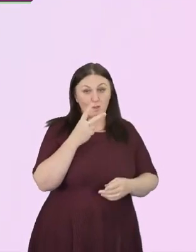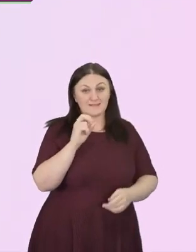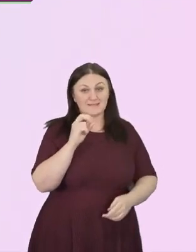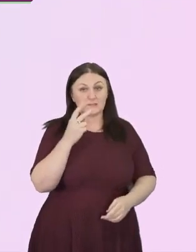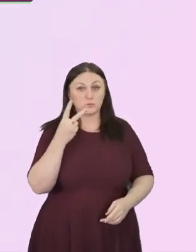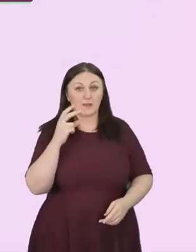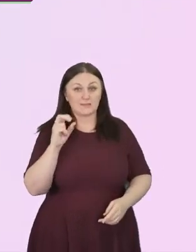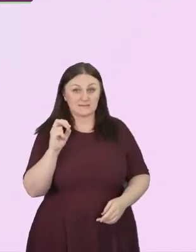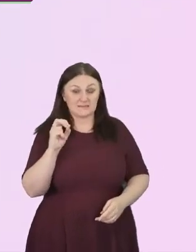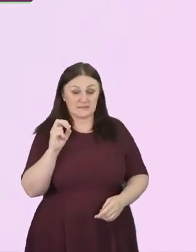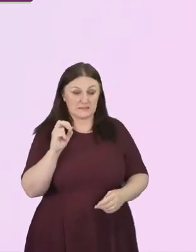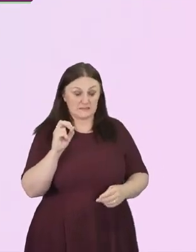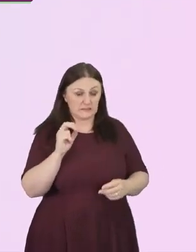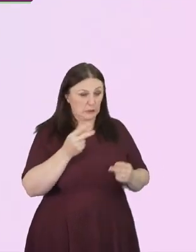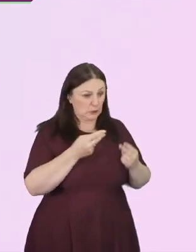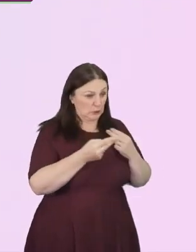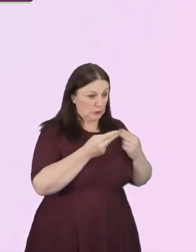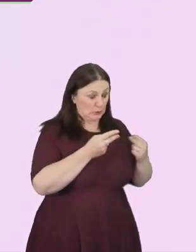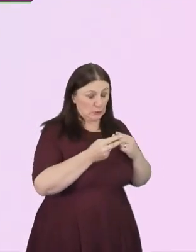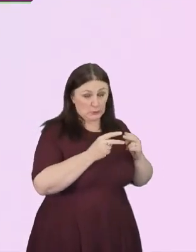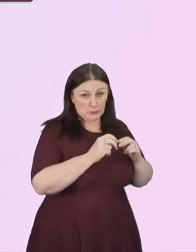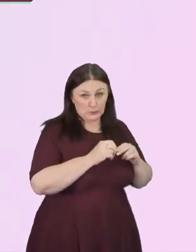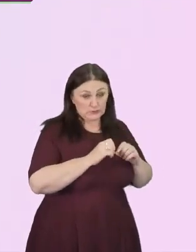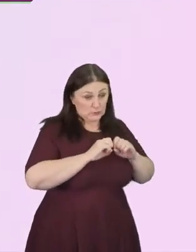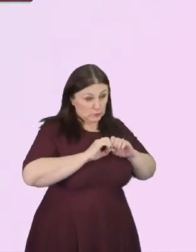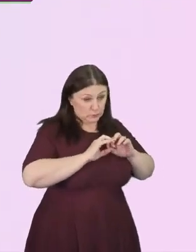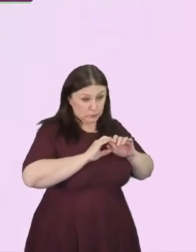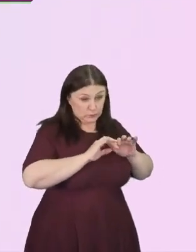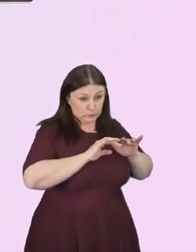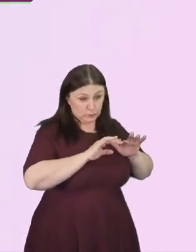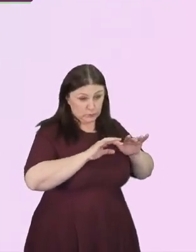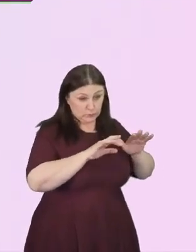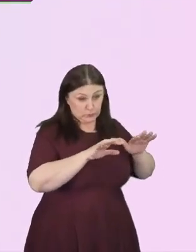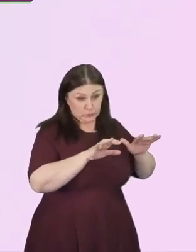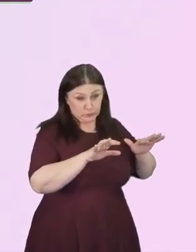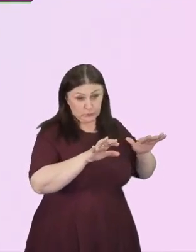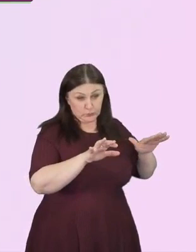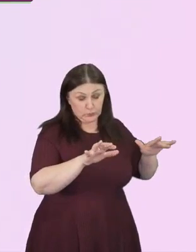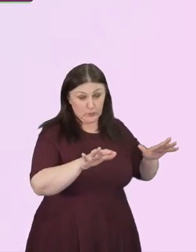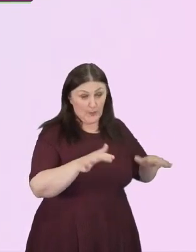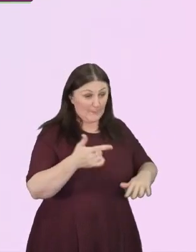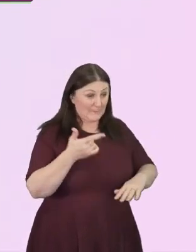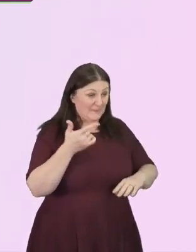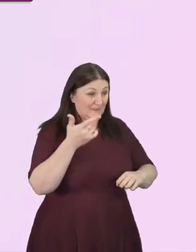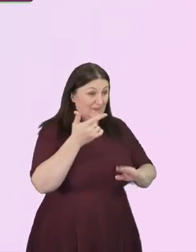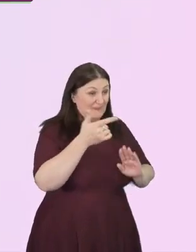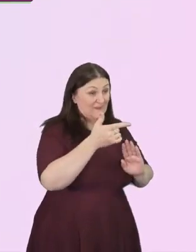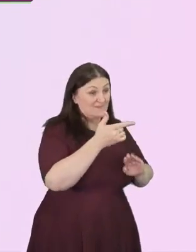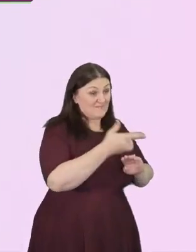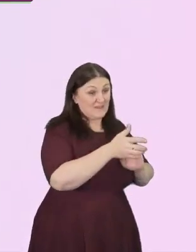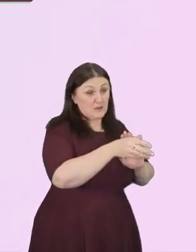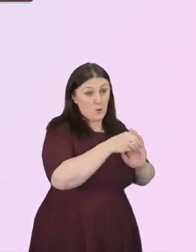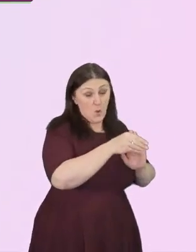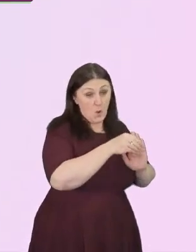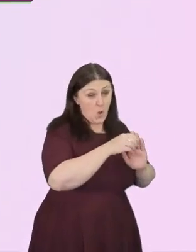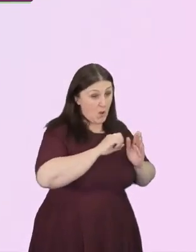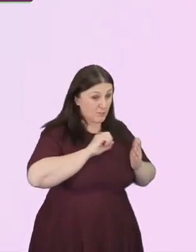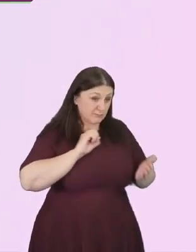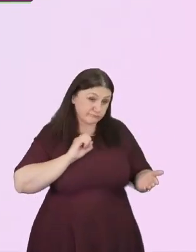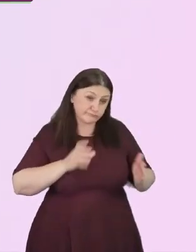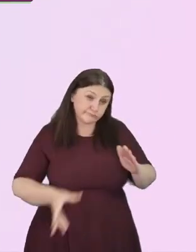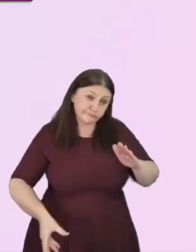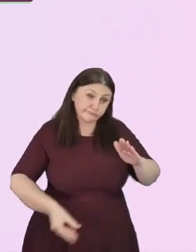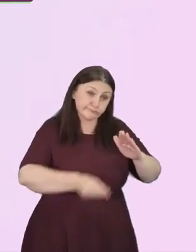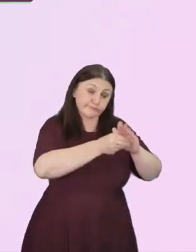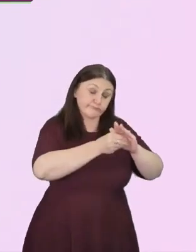news began to spread, and a video was shared across the internet of the murder of